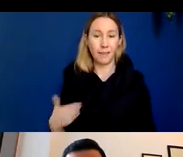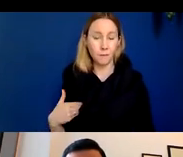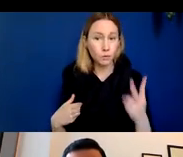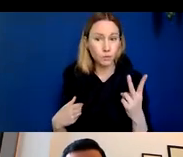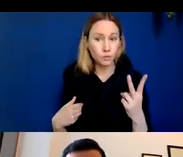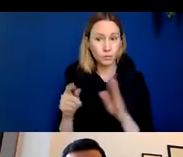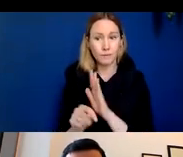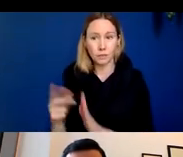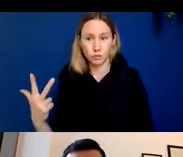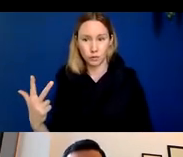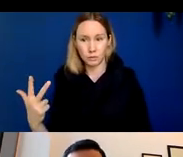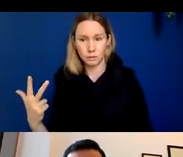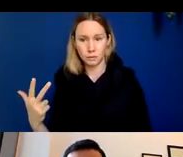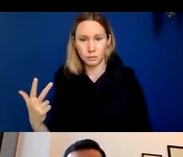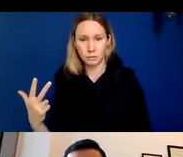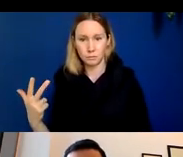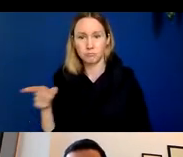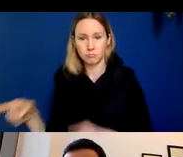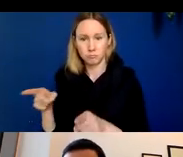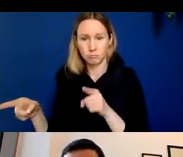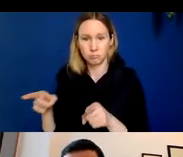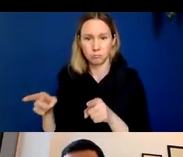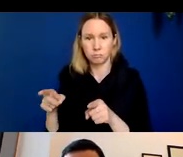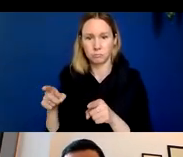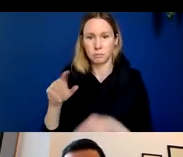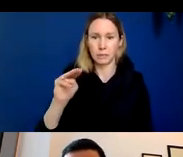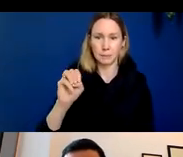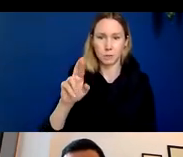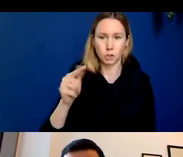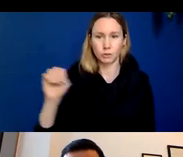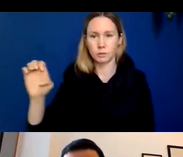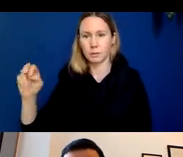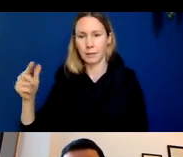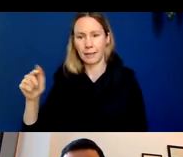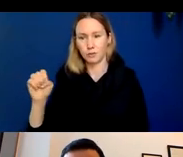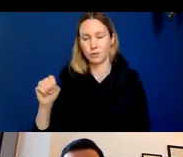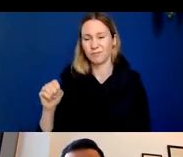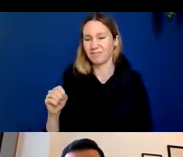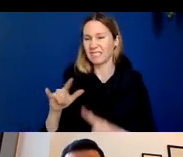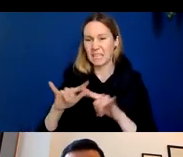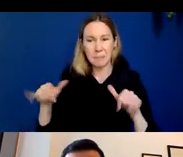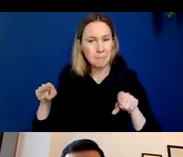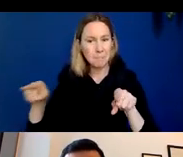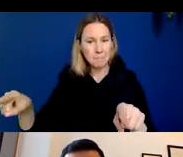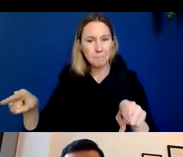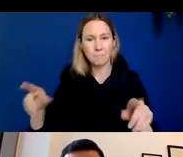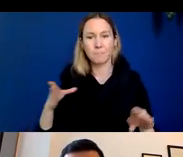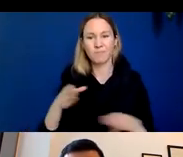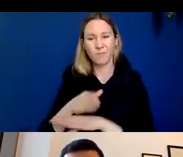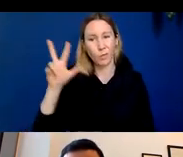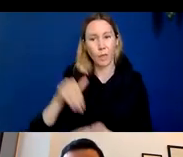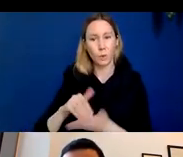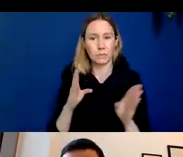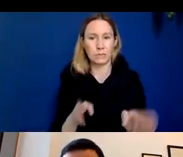the emerge and engage trial these were identical sister trials they enrolled at the same time they enrolled over 3,000 individuals